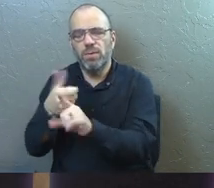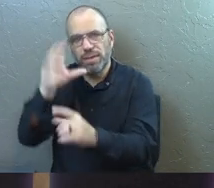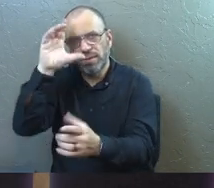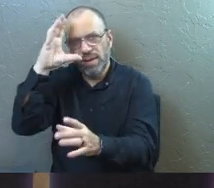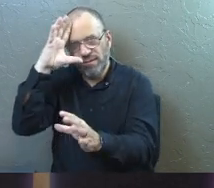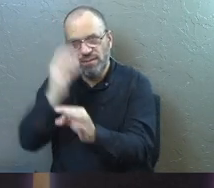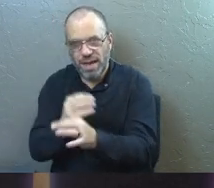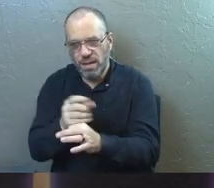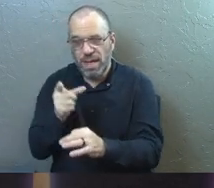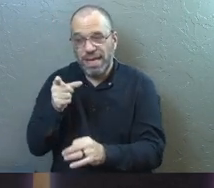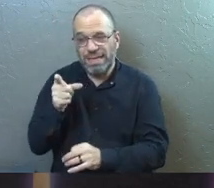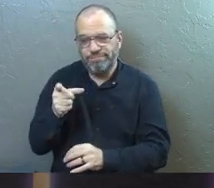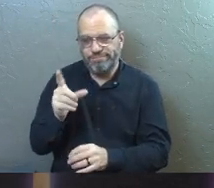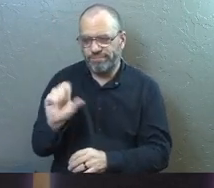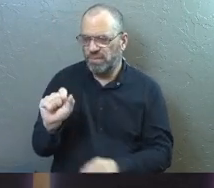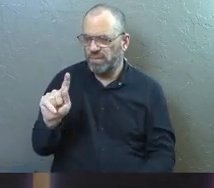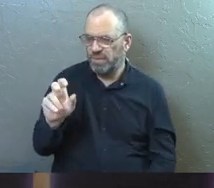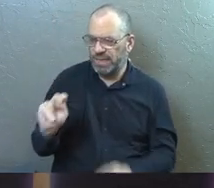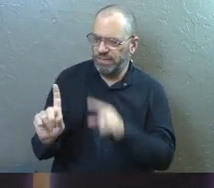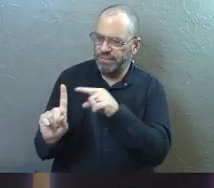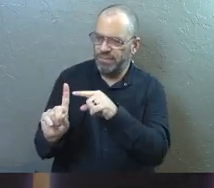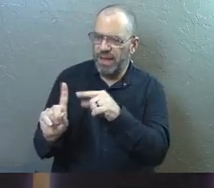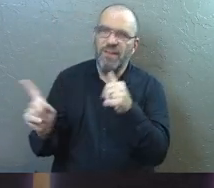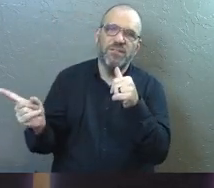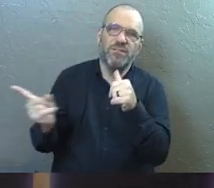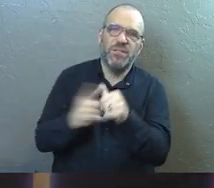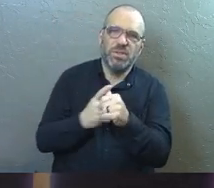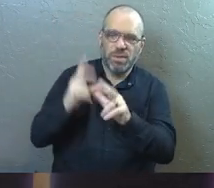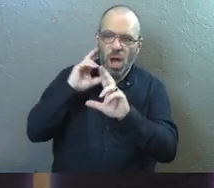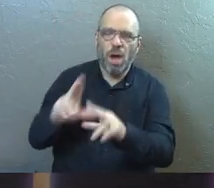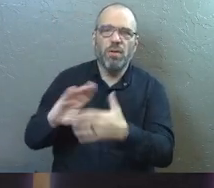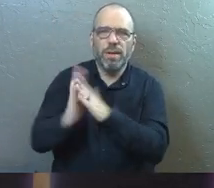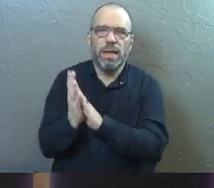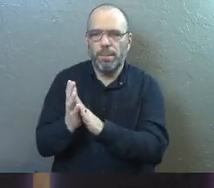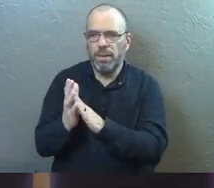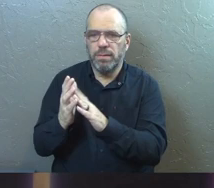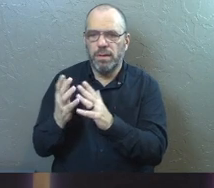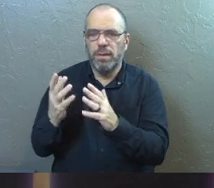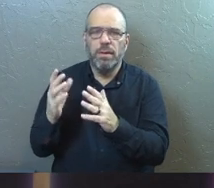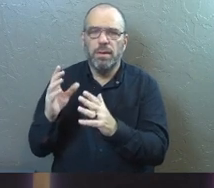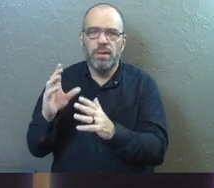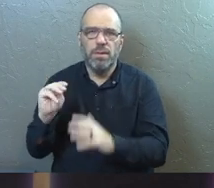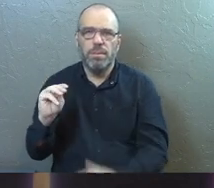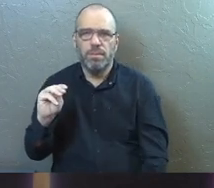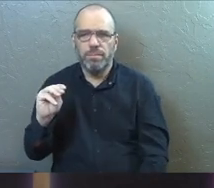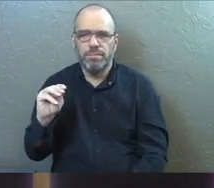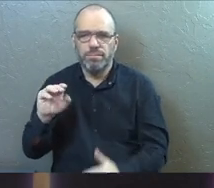He has the honor of being the first martyr of the early church.